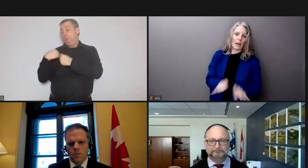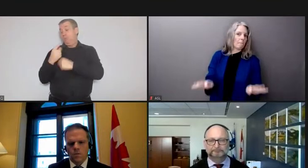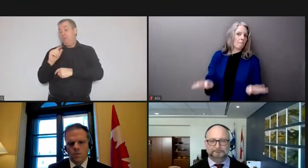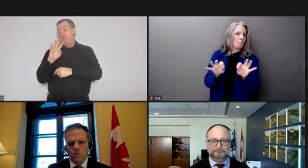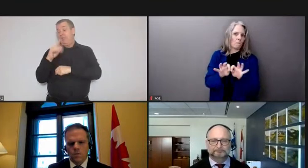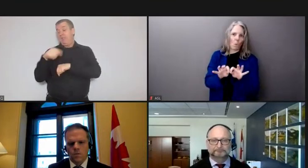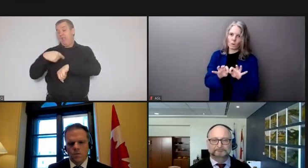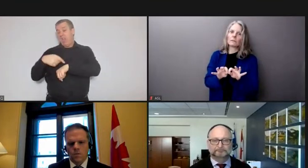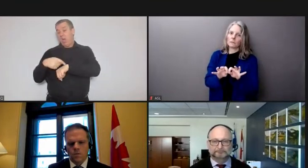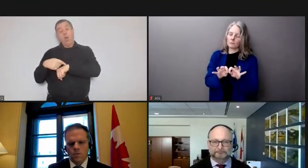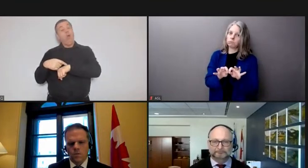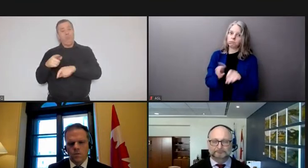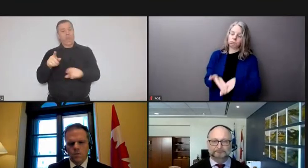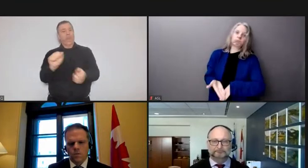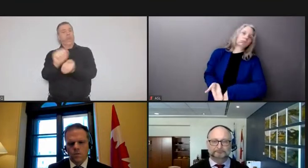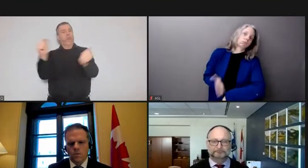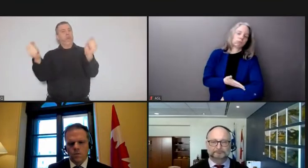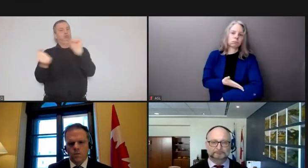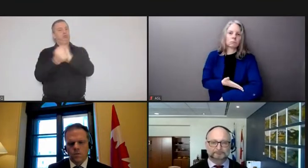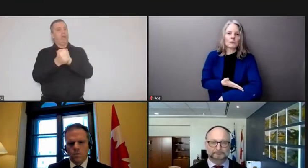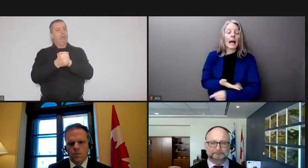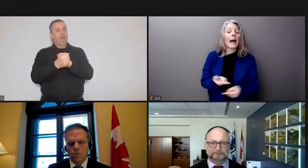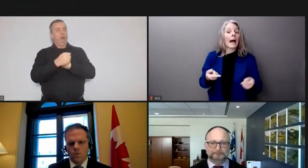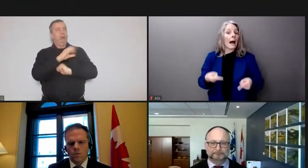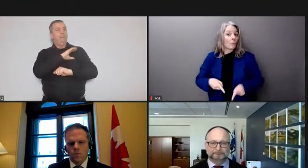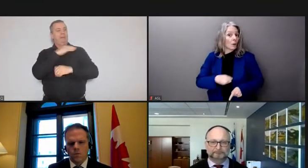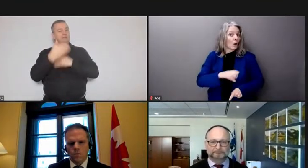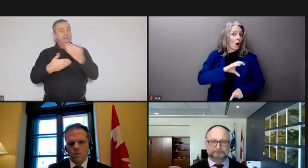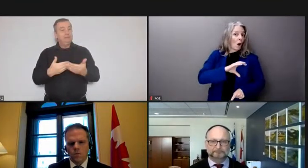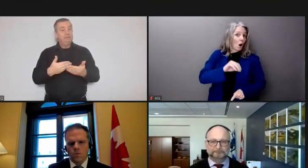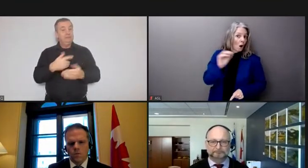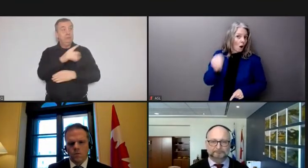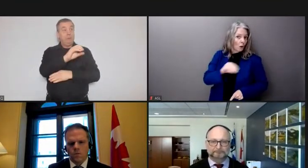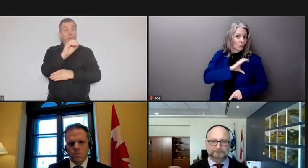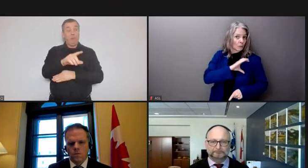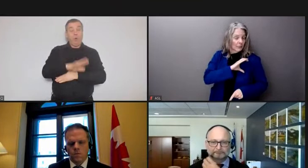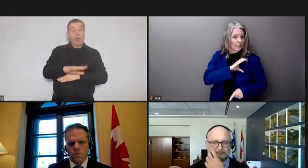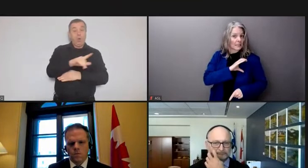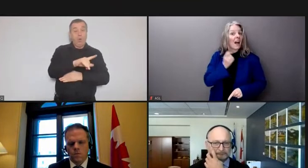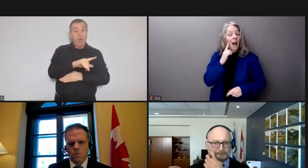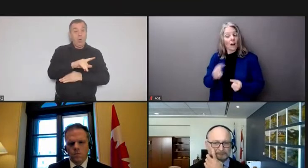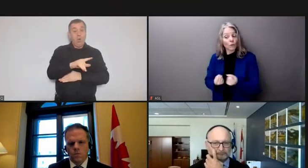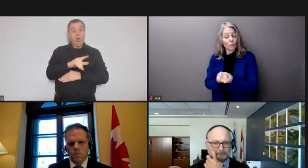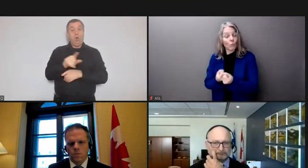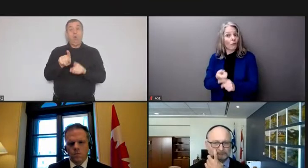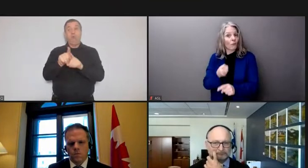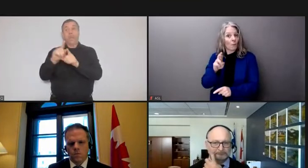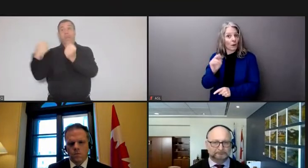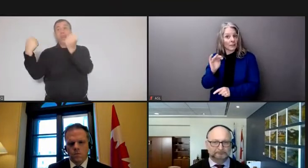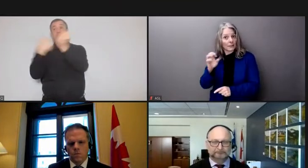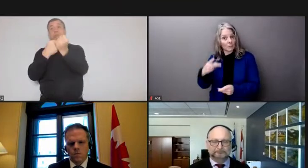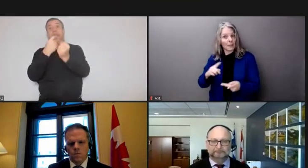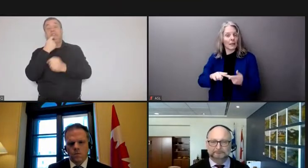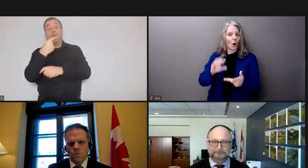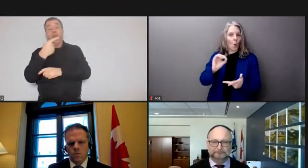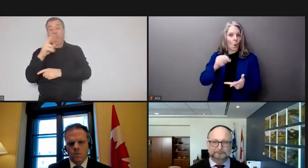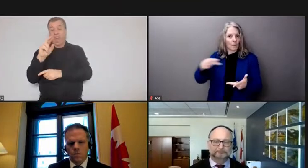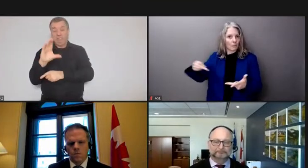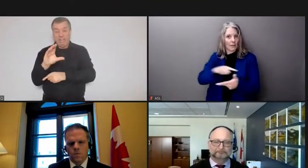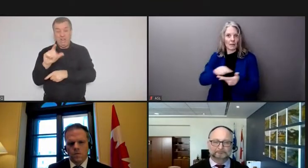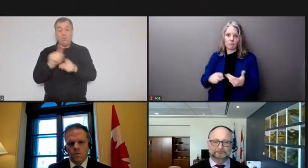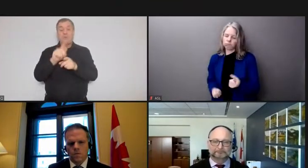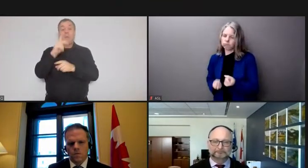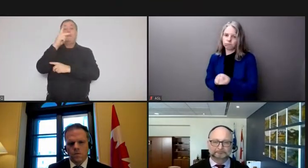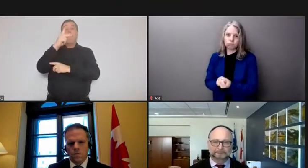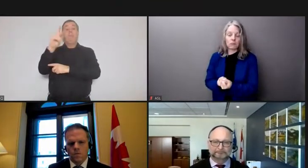the operation the ottawa police service with critical support from the rcmp and opp have begun taking